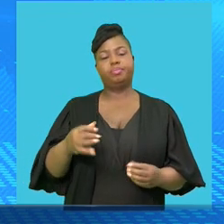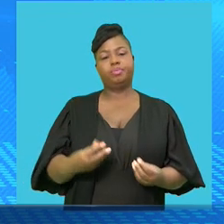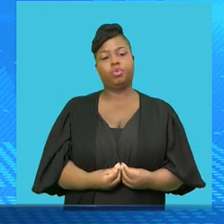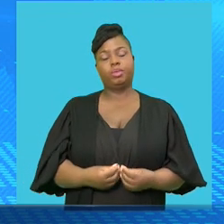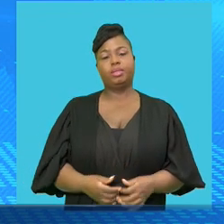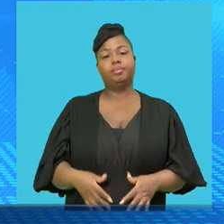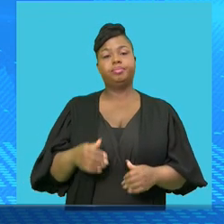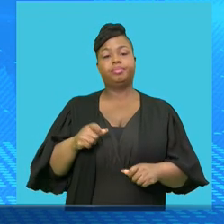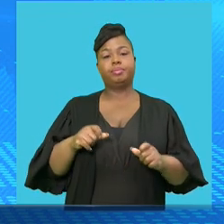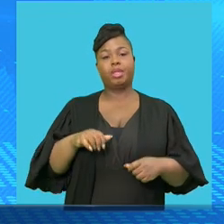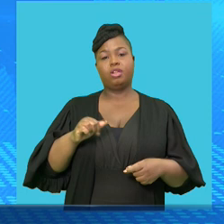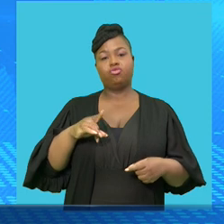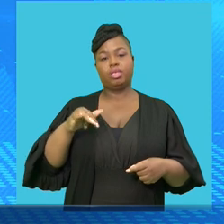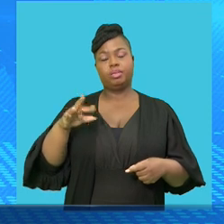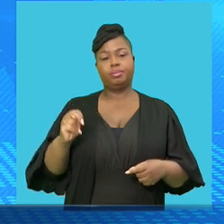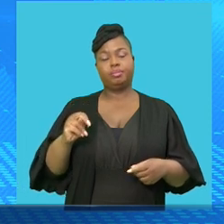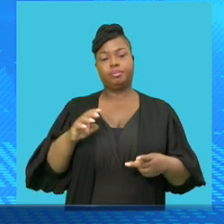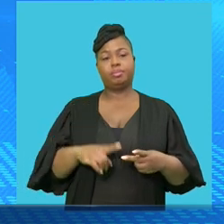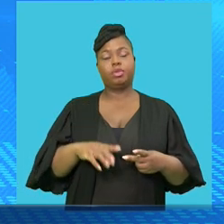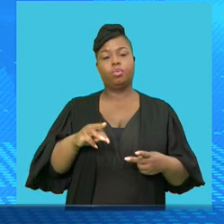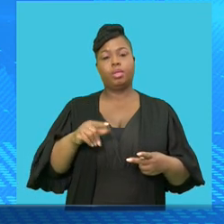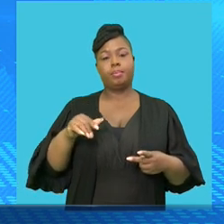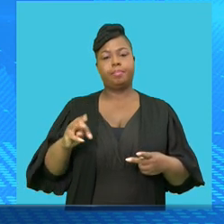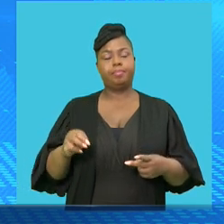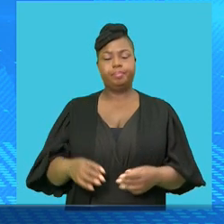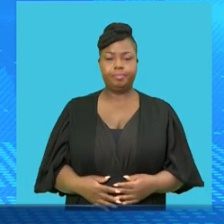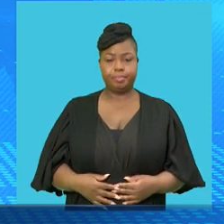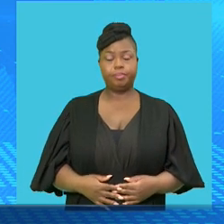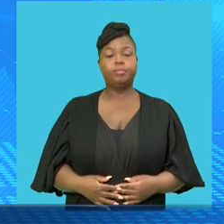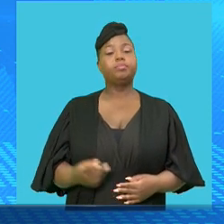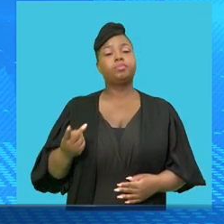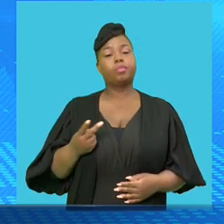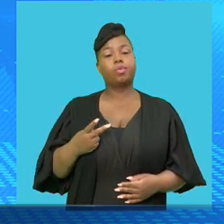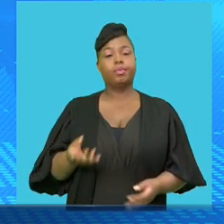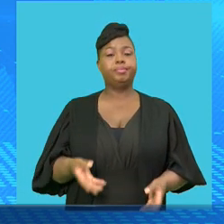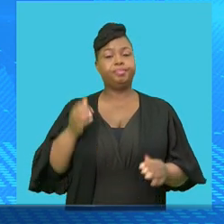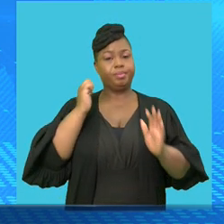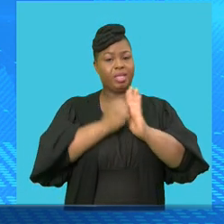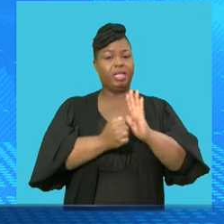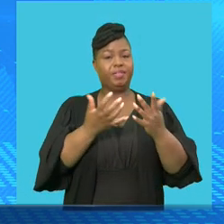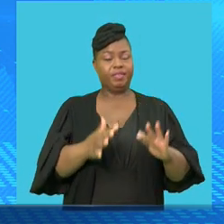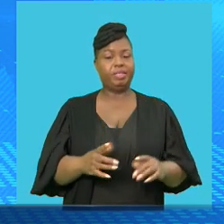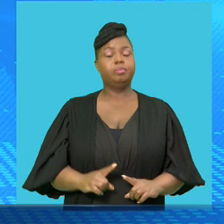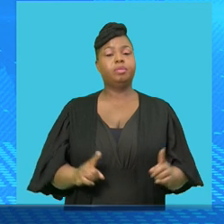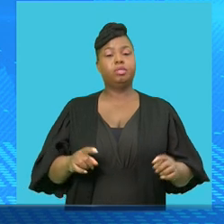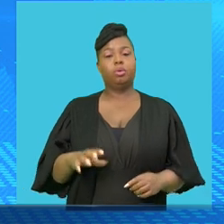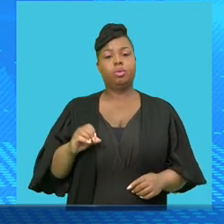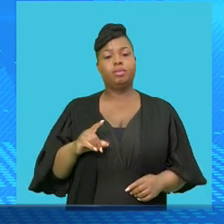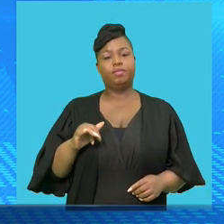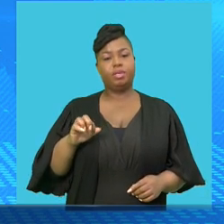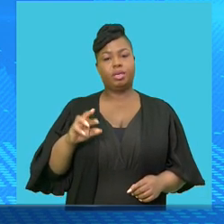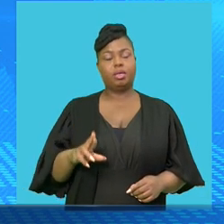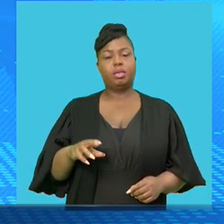his accomplices Adrian Rudolf de Vett and William Musora. Not only were they allegedly murdered, but Olufier and his